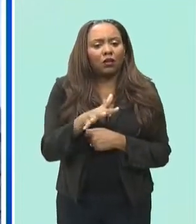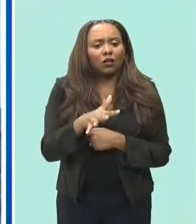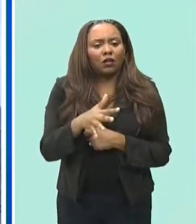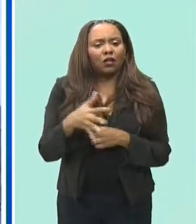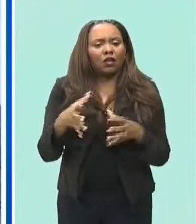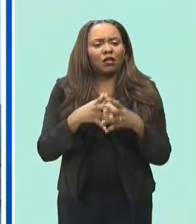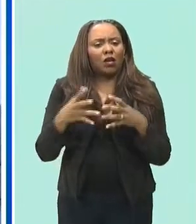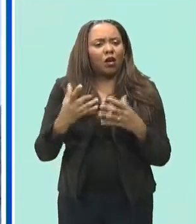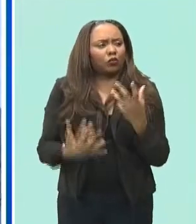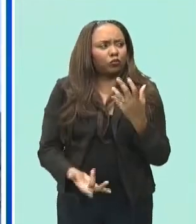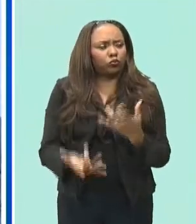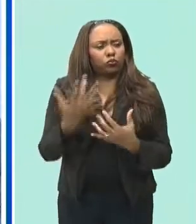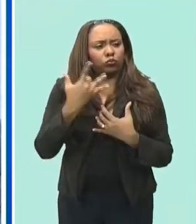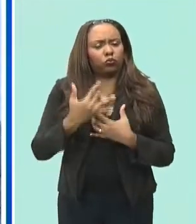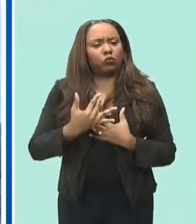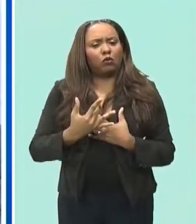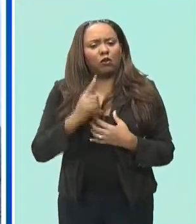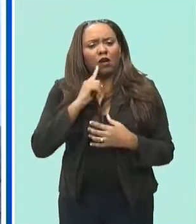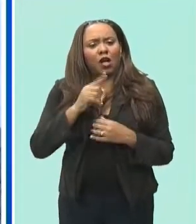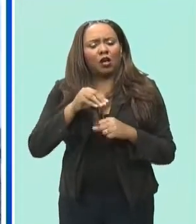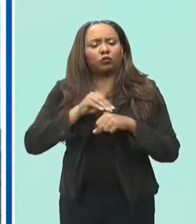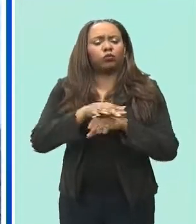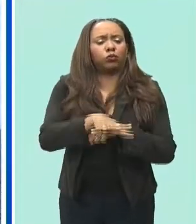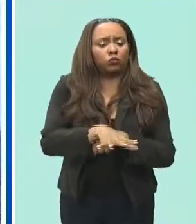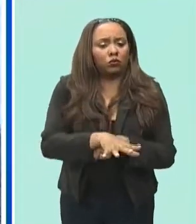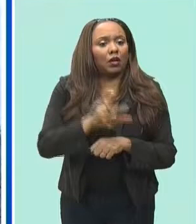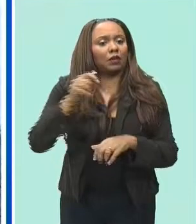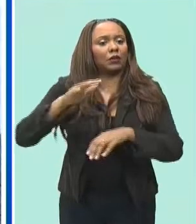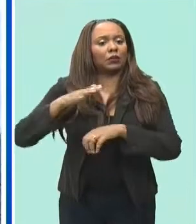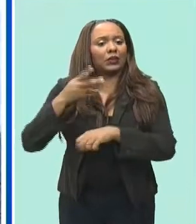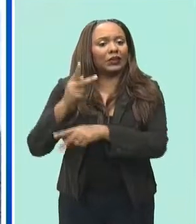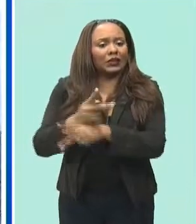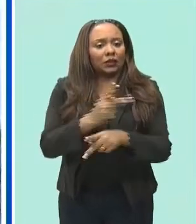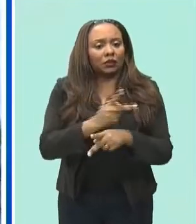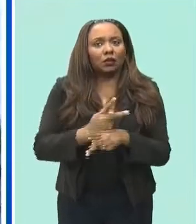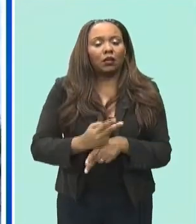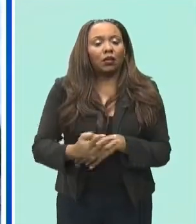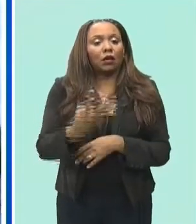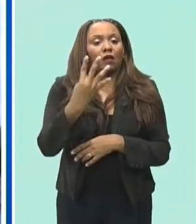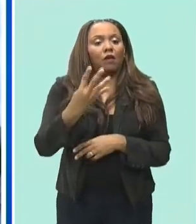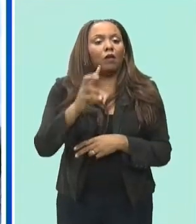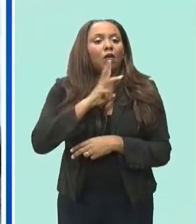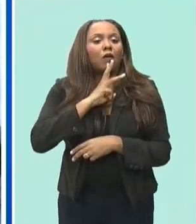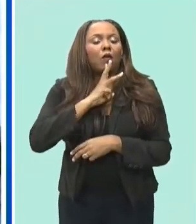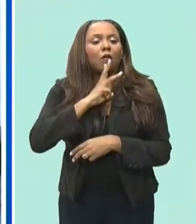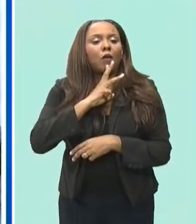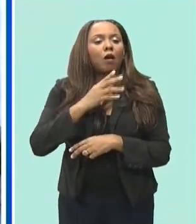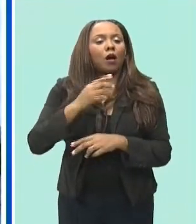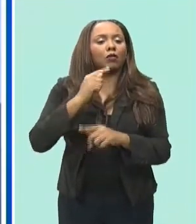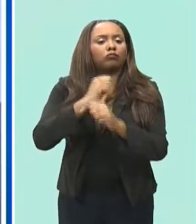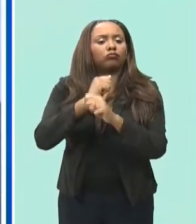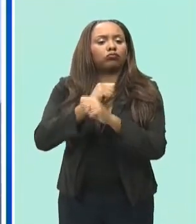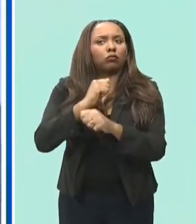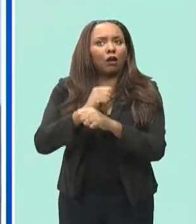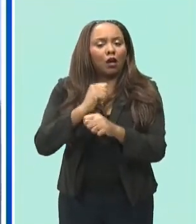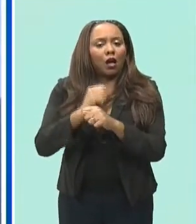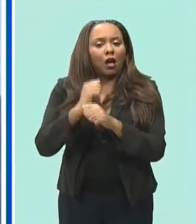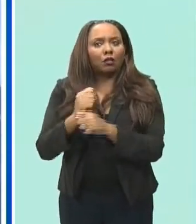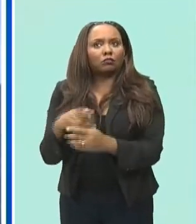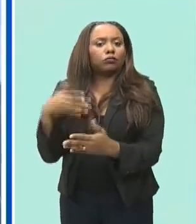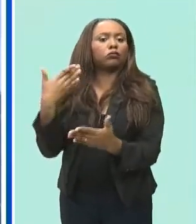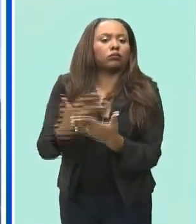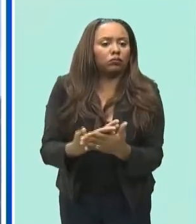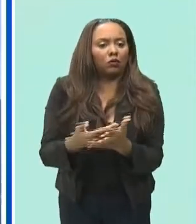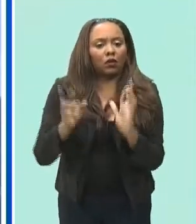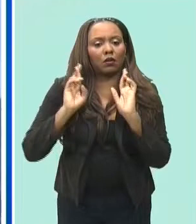affected by smoke are asked to take precautions for water tenders and several officers under the command of the chief fire officer reportedly